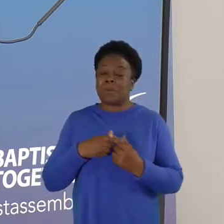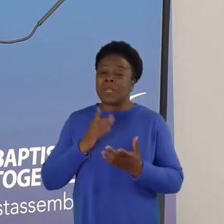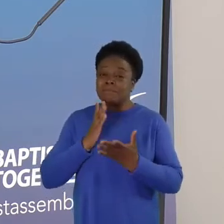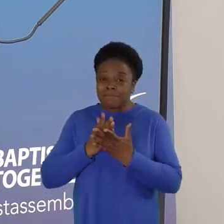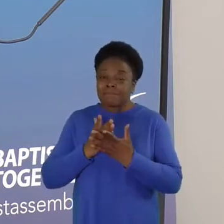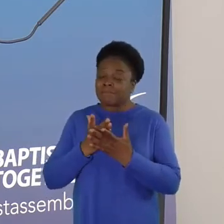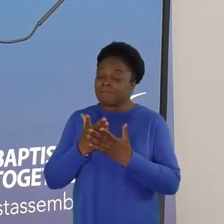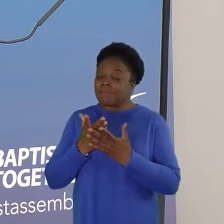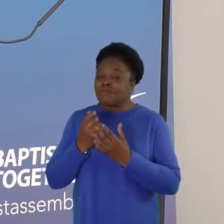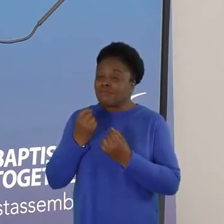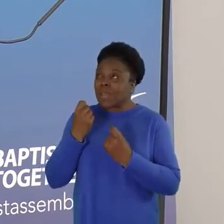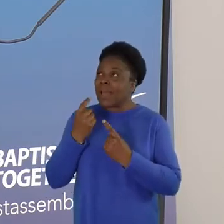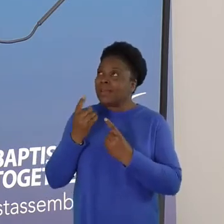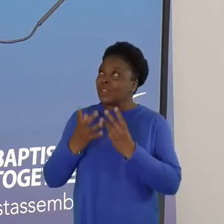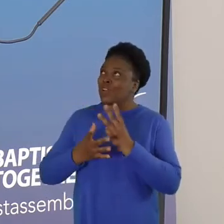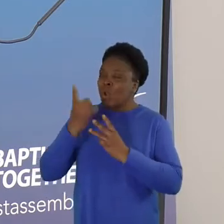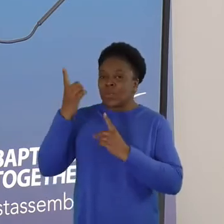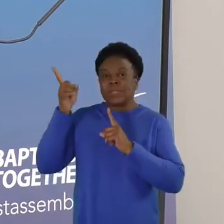within those situations.